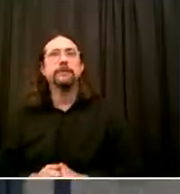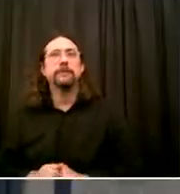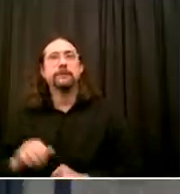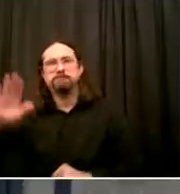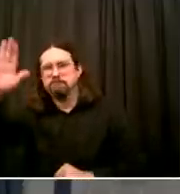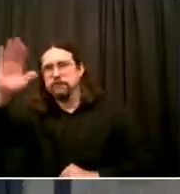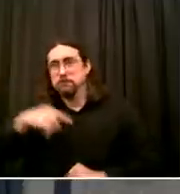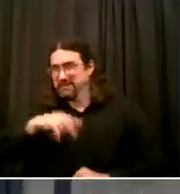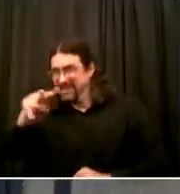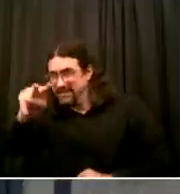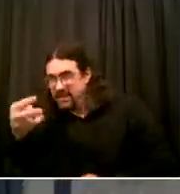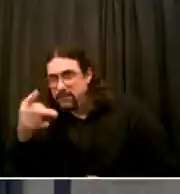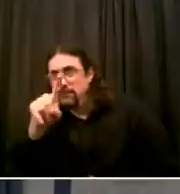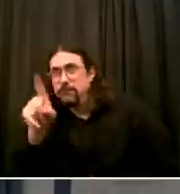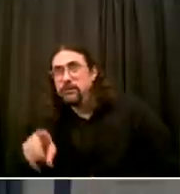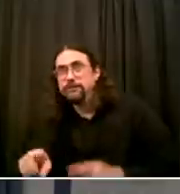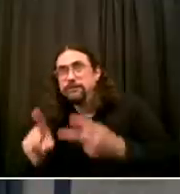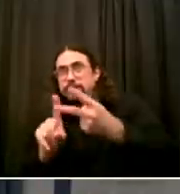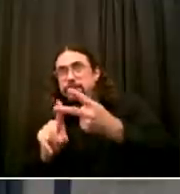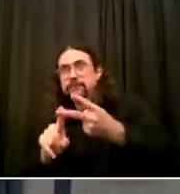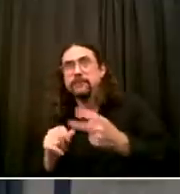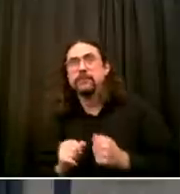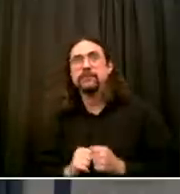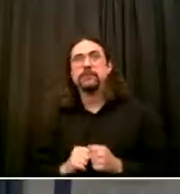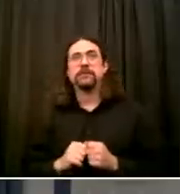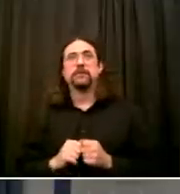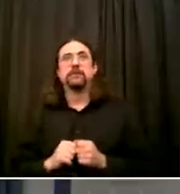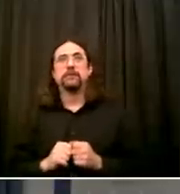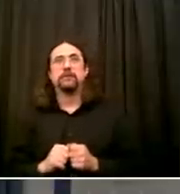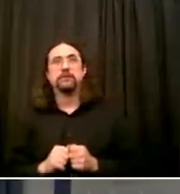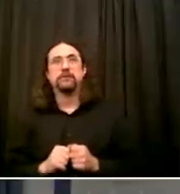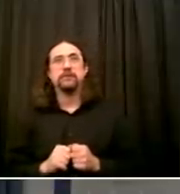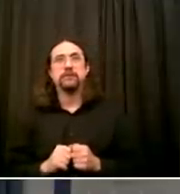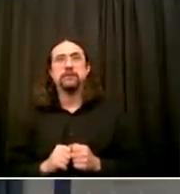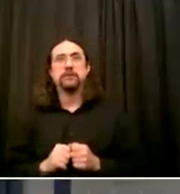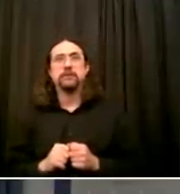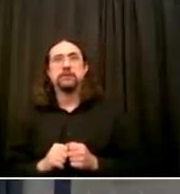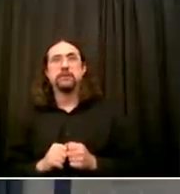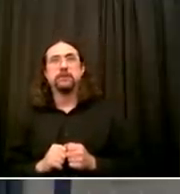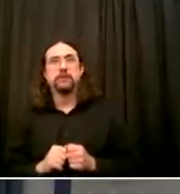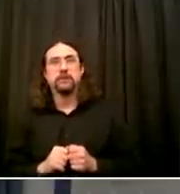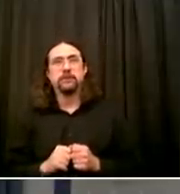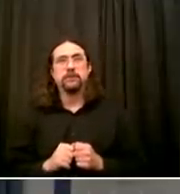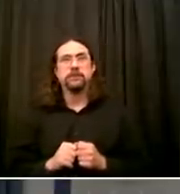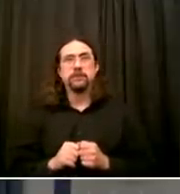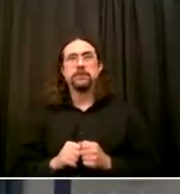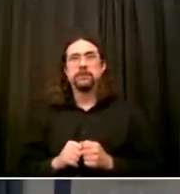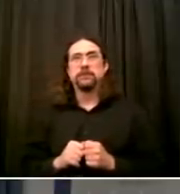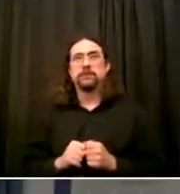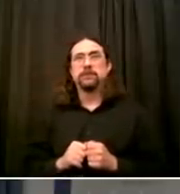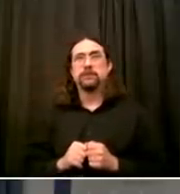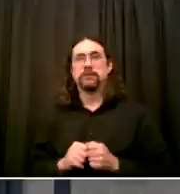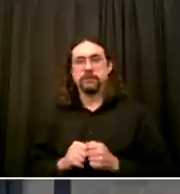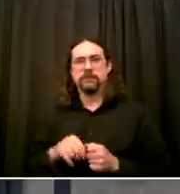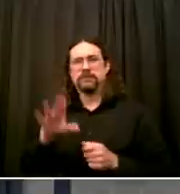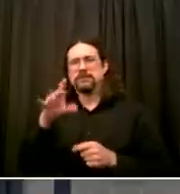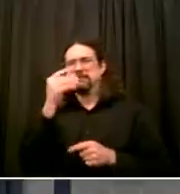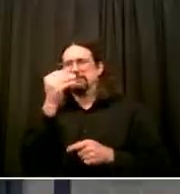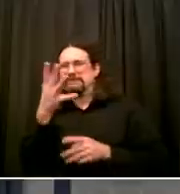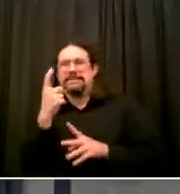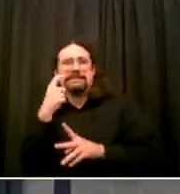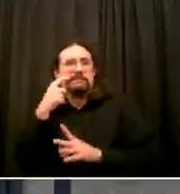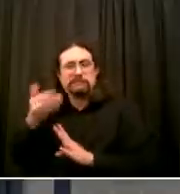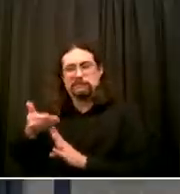the term Hopefully I'm not repeating her question But I wanted to just ask if there's been any